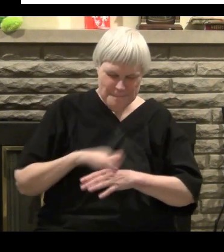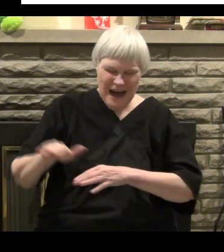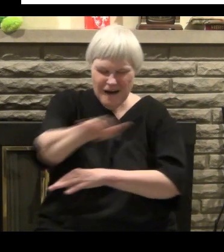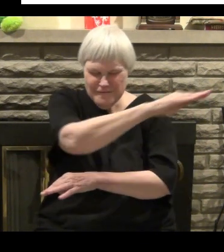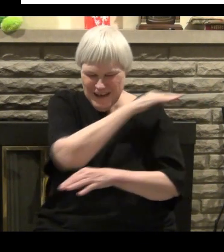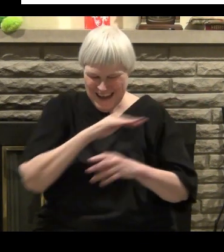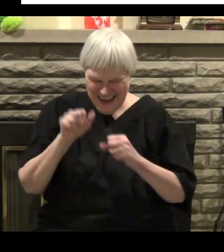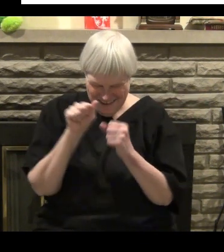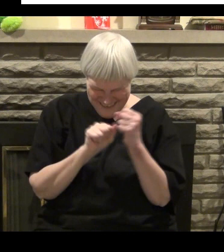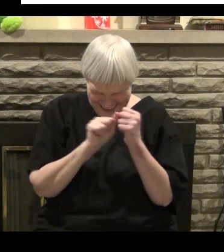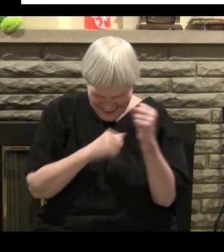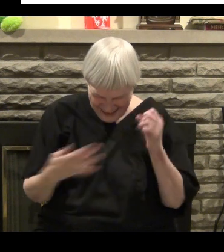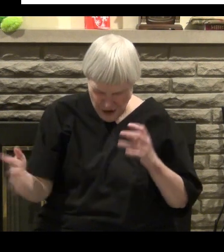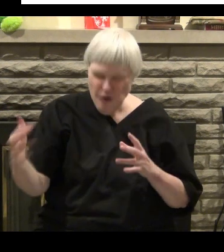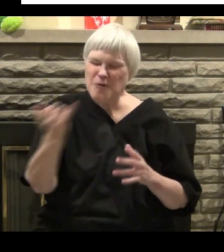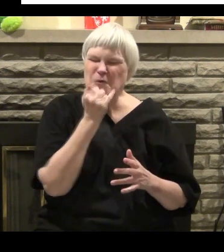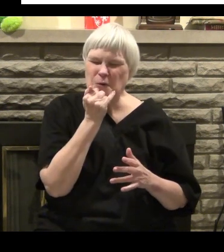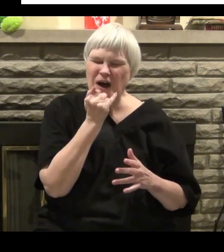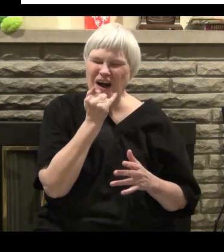corrupting people.